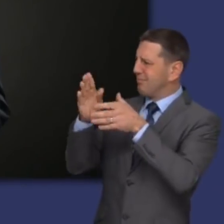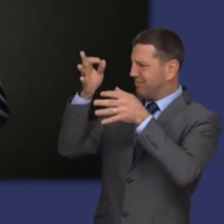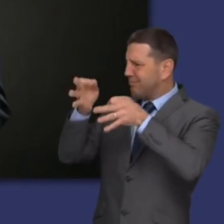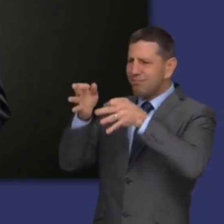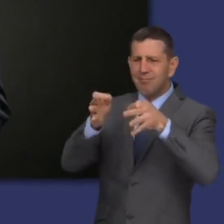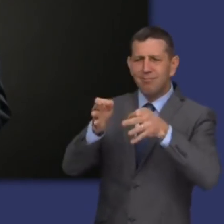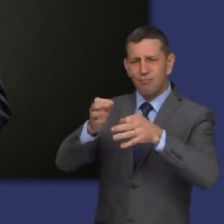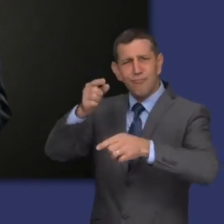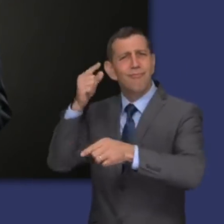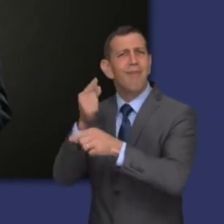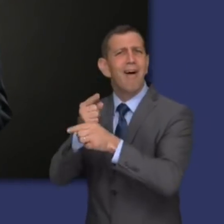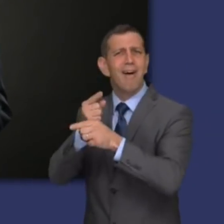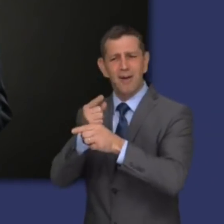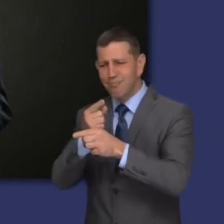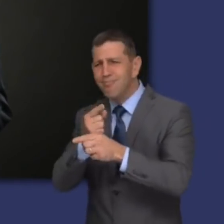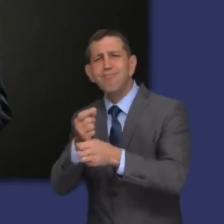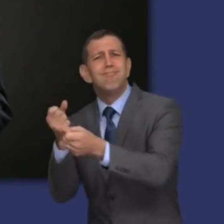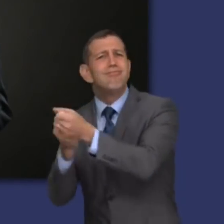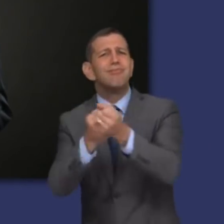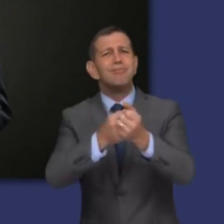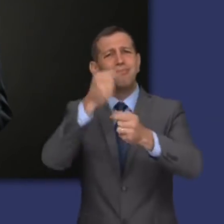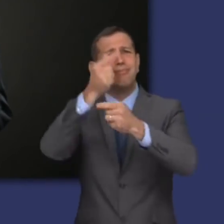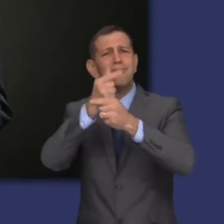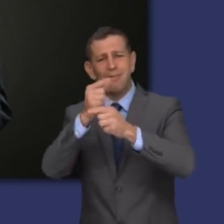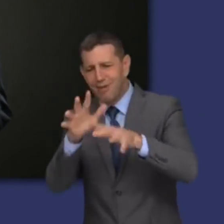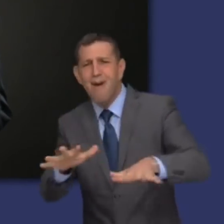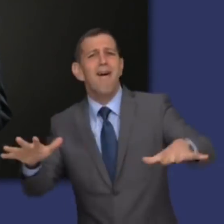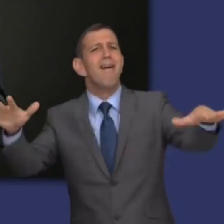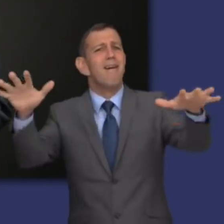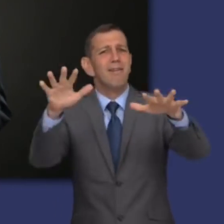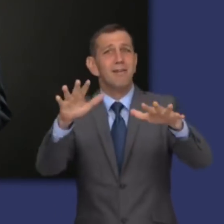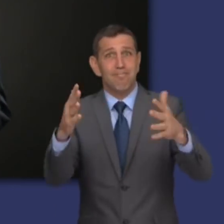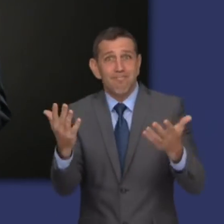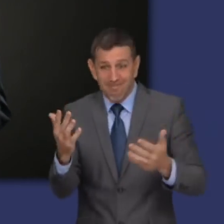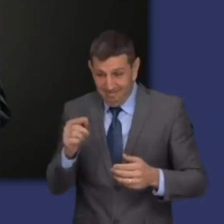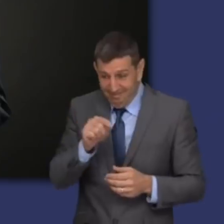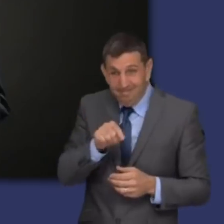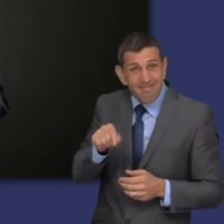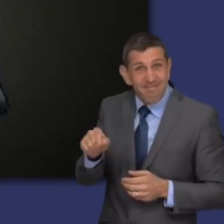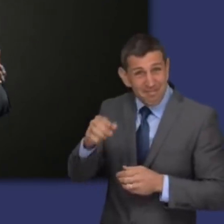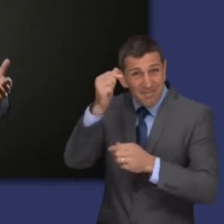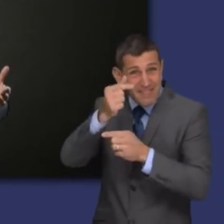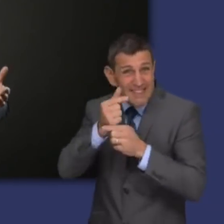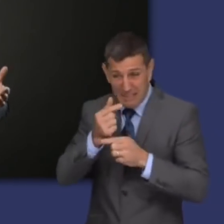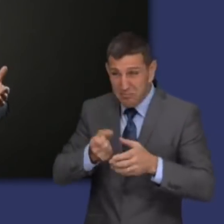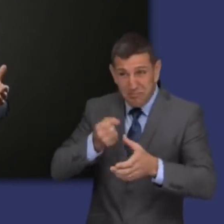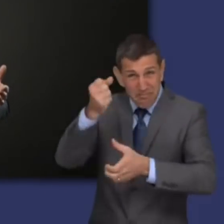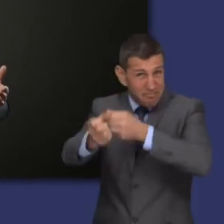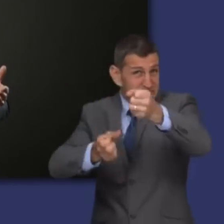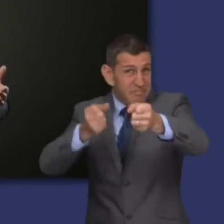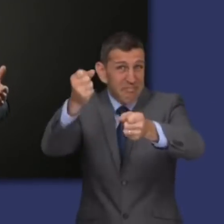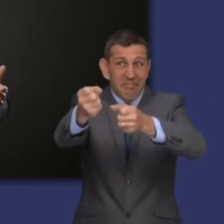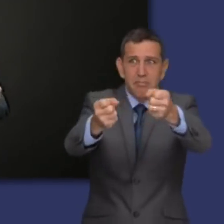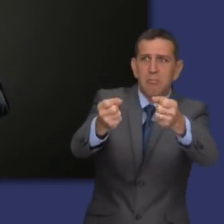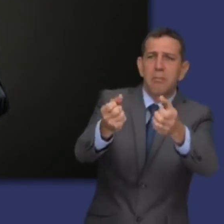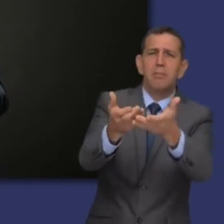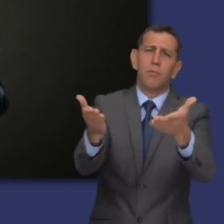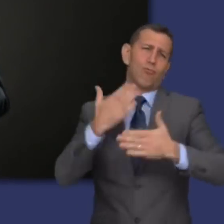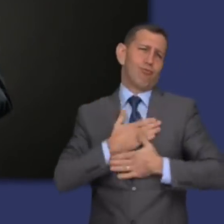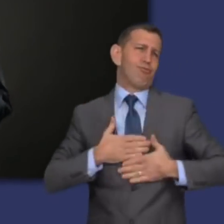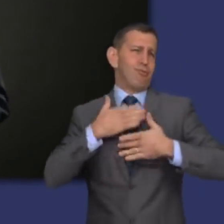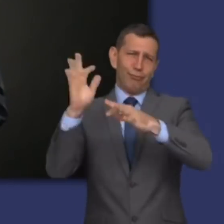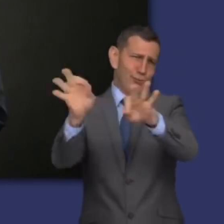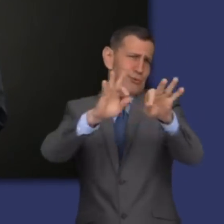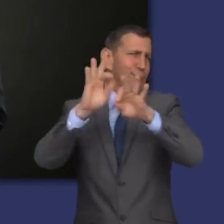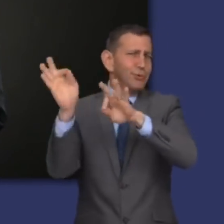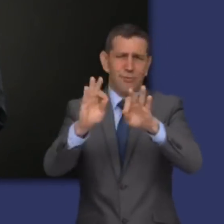the governing body is really benefiting our brothers and sisters in the field. And those who have been reassigned to the field are